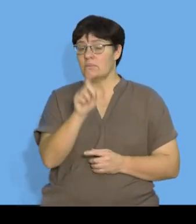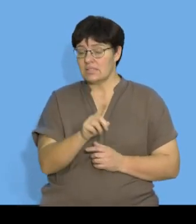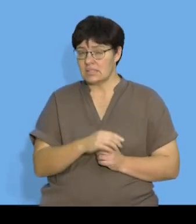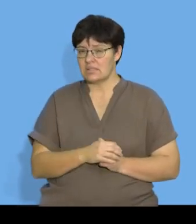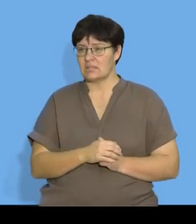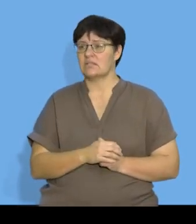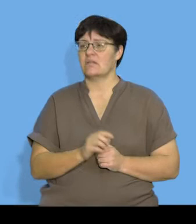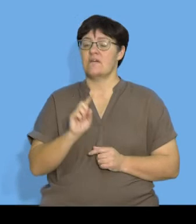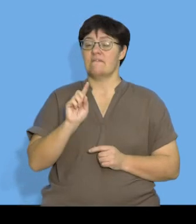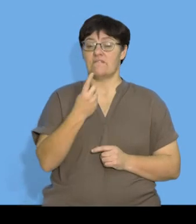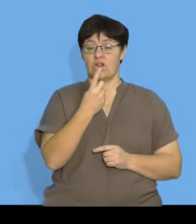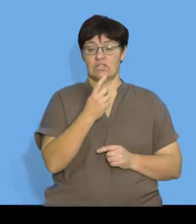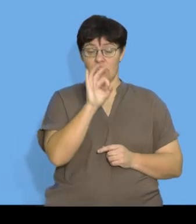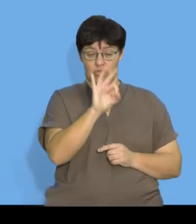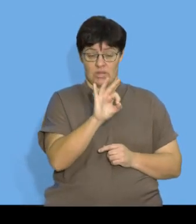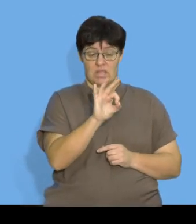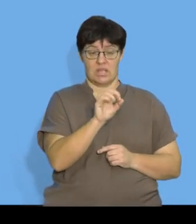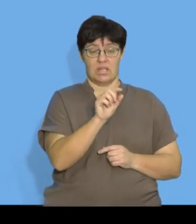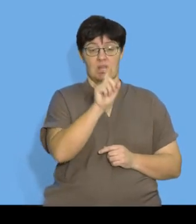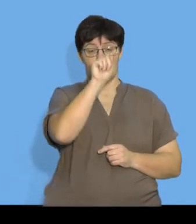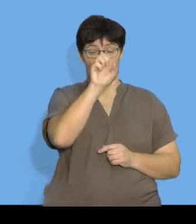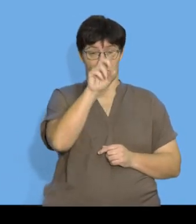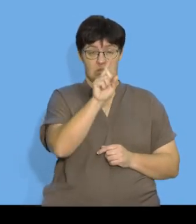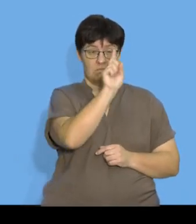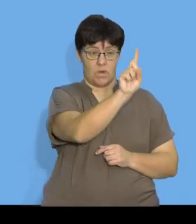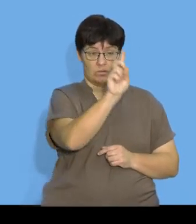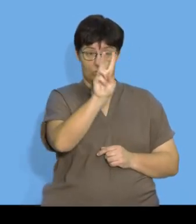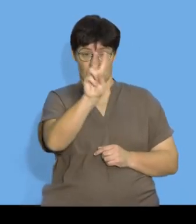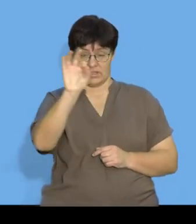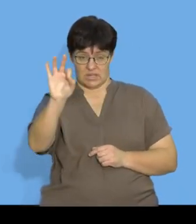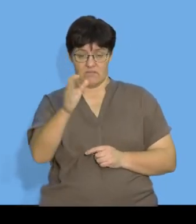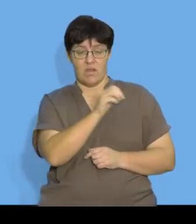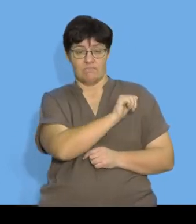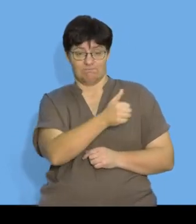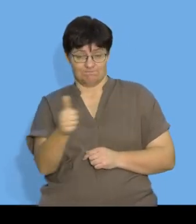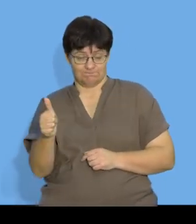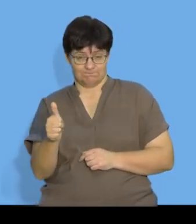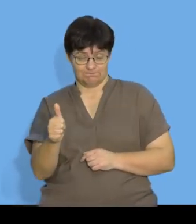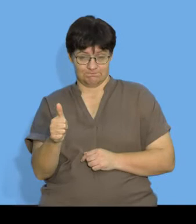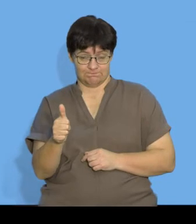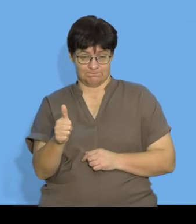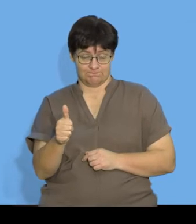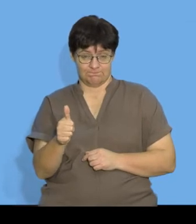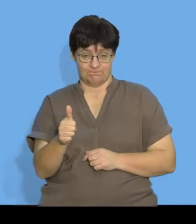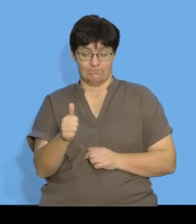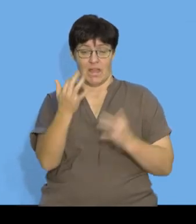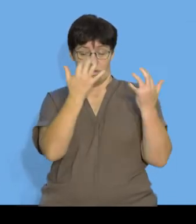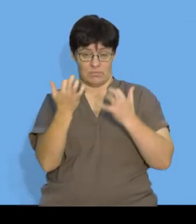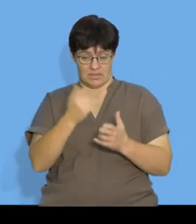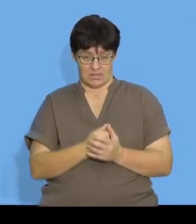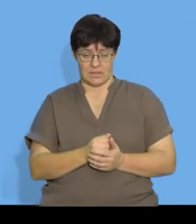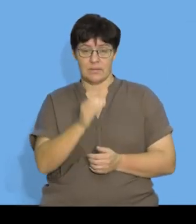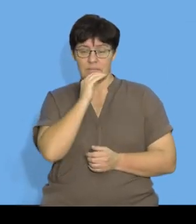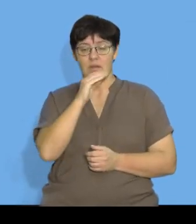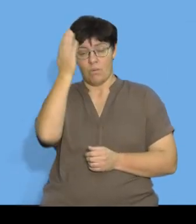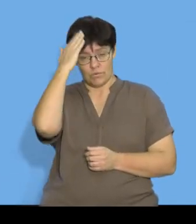first three terms of the arithmetic sequence arithmetic sequence means that I know that I have